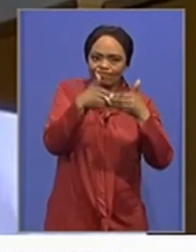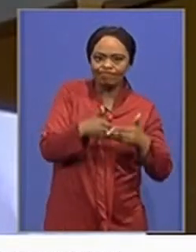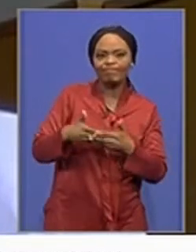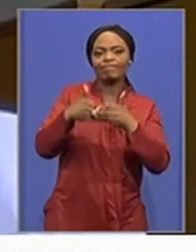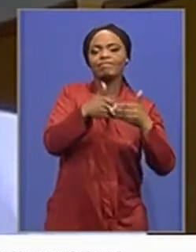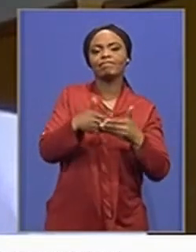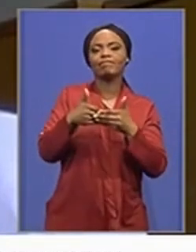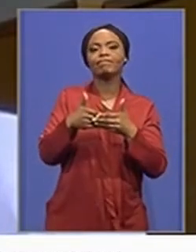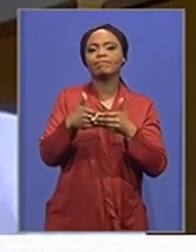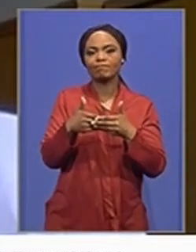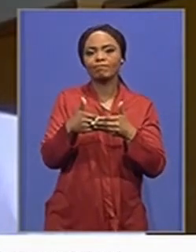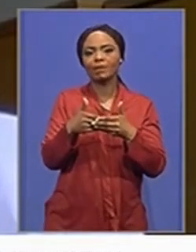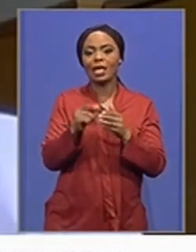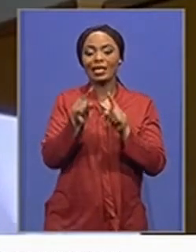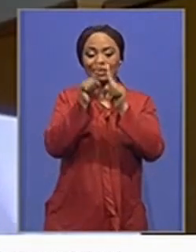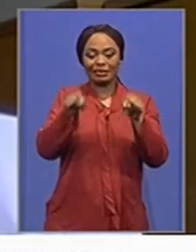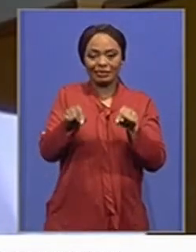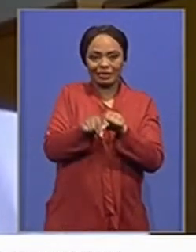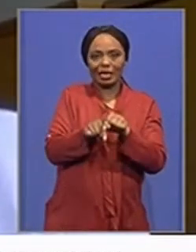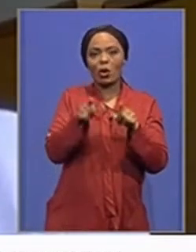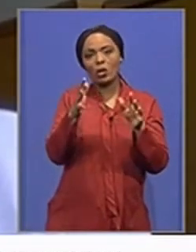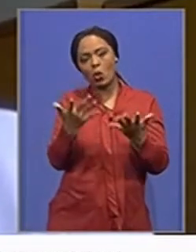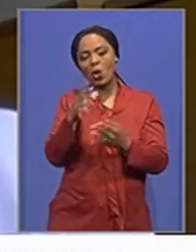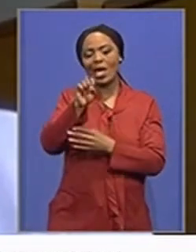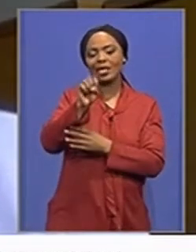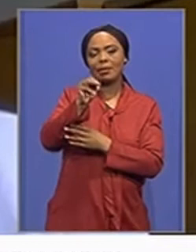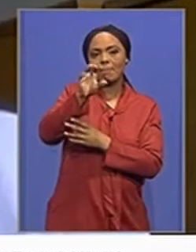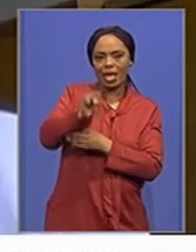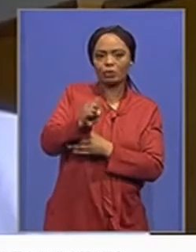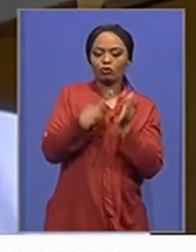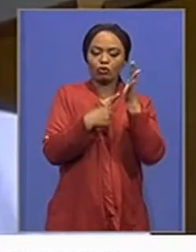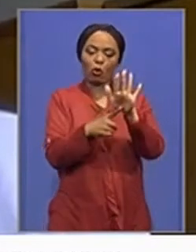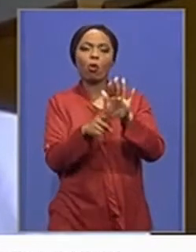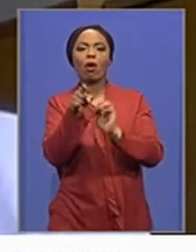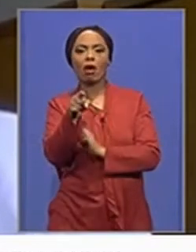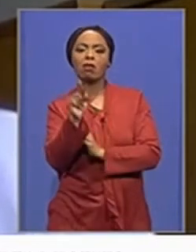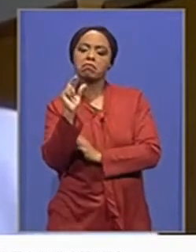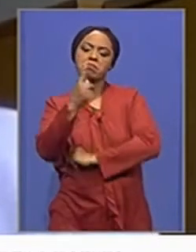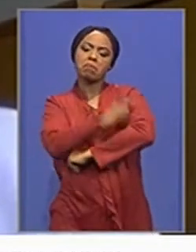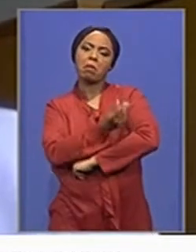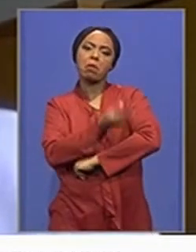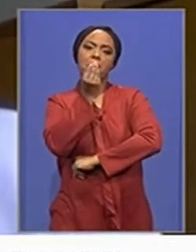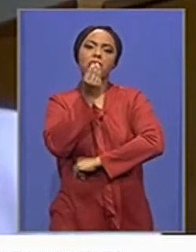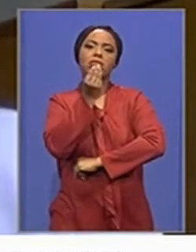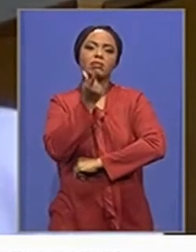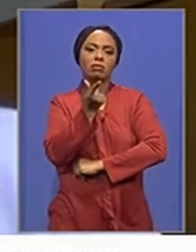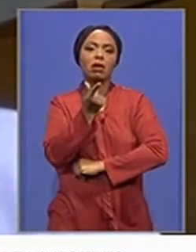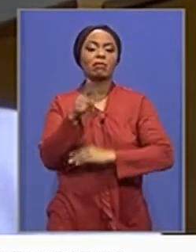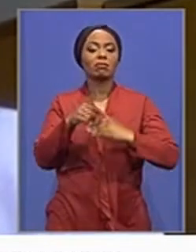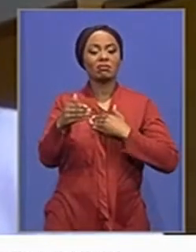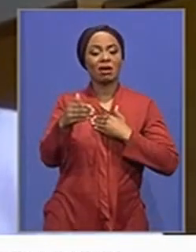documents and the SMS. And in many instances, those are considered